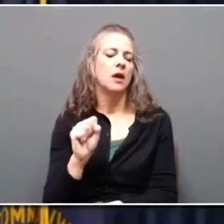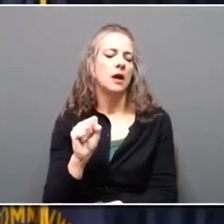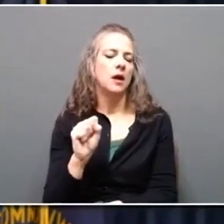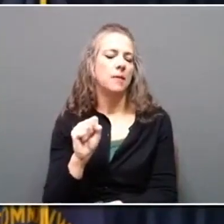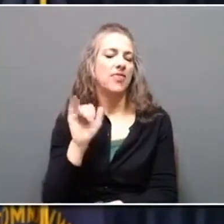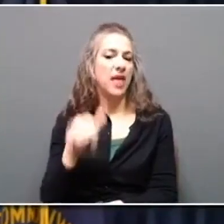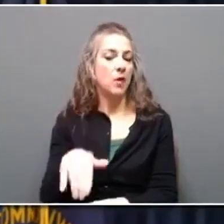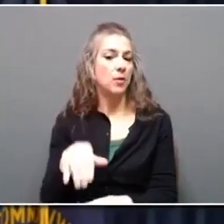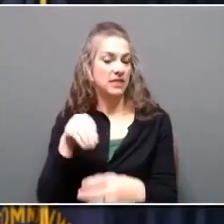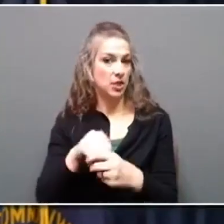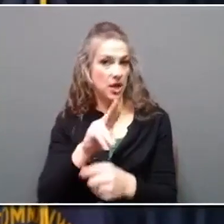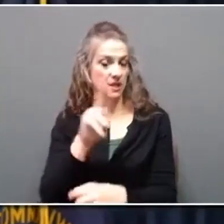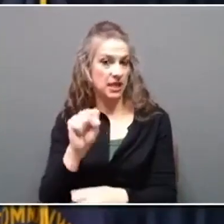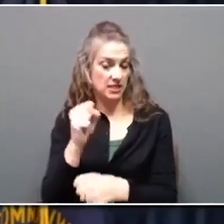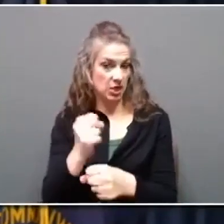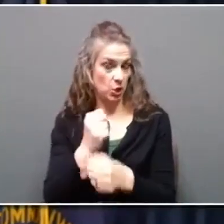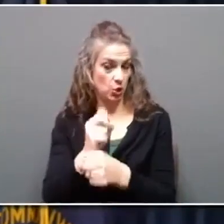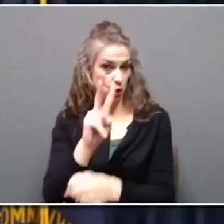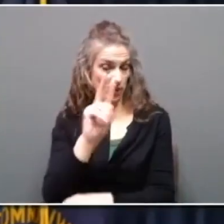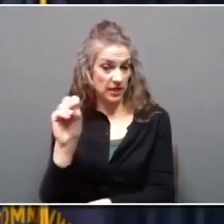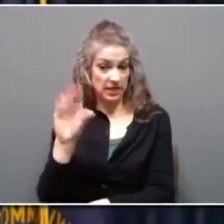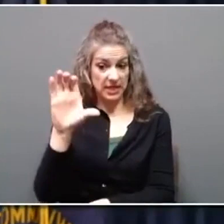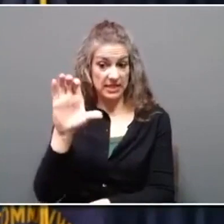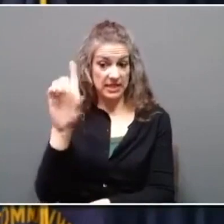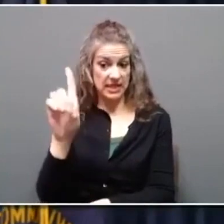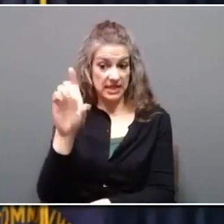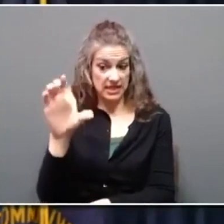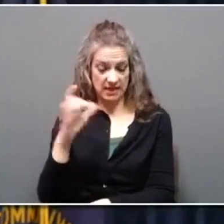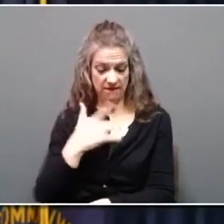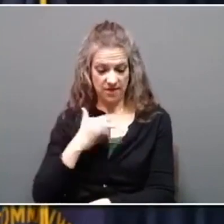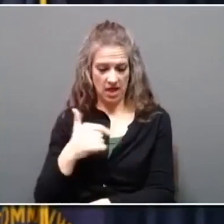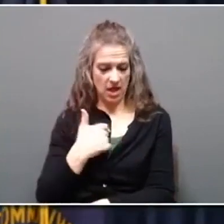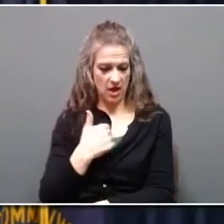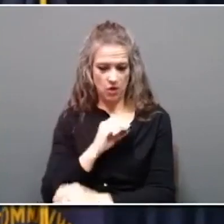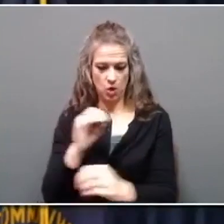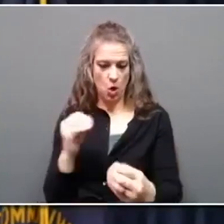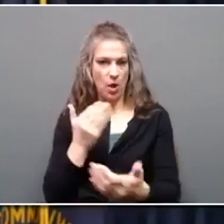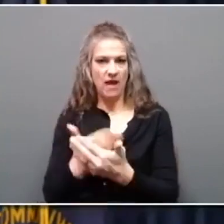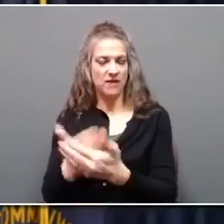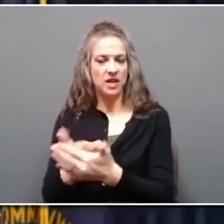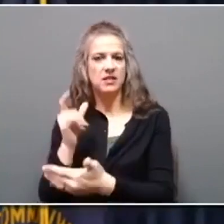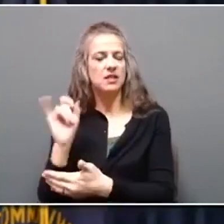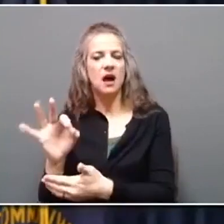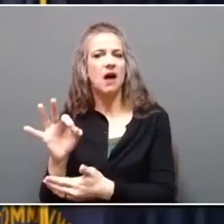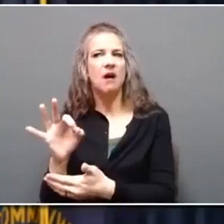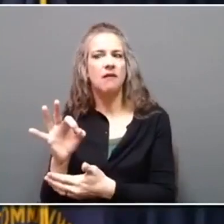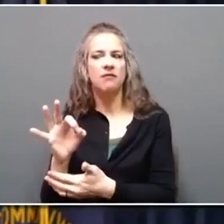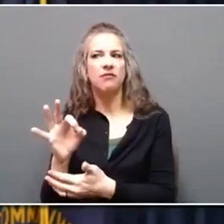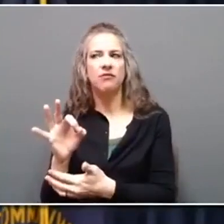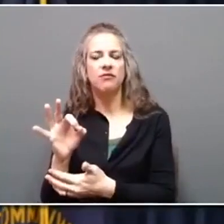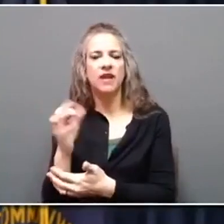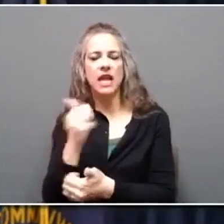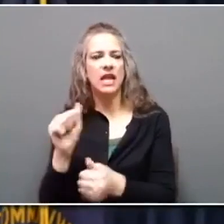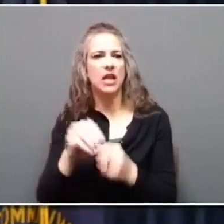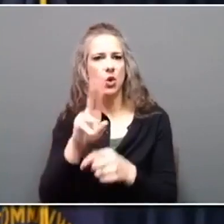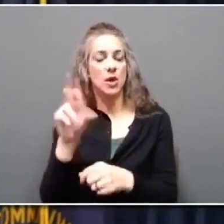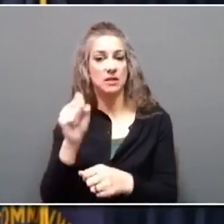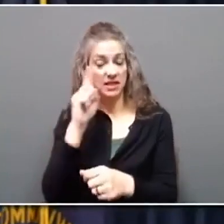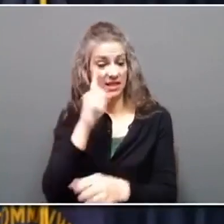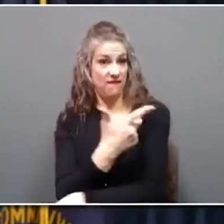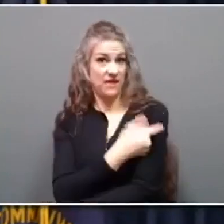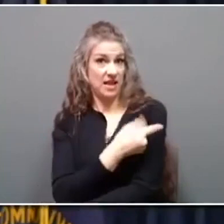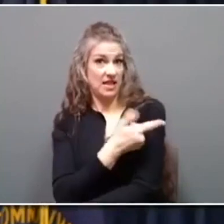At that point, the CDC had felt that we no longer had any evidence of ongoing transmission in the country because vaccination rates